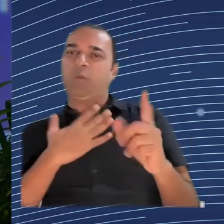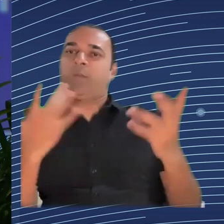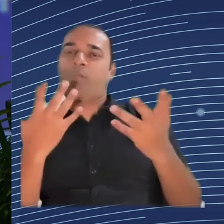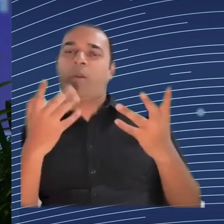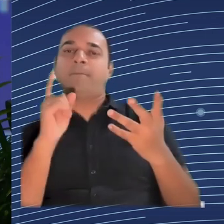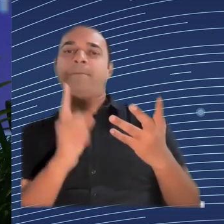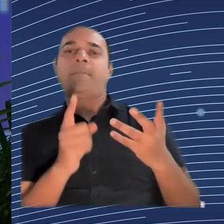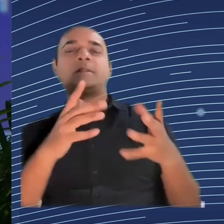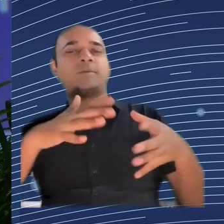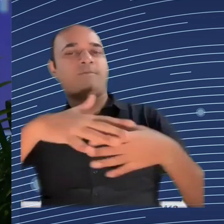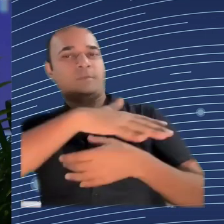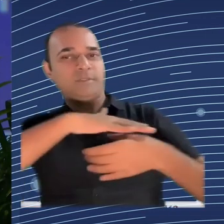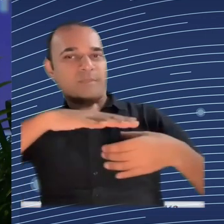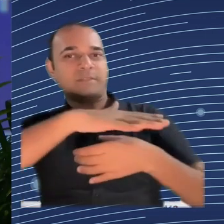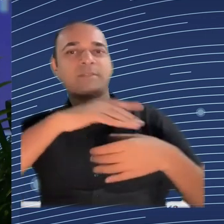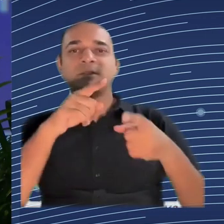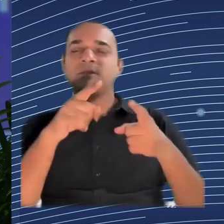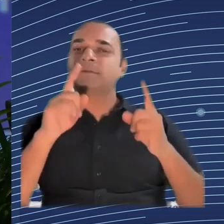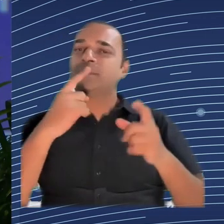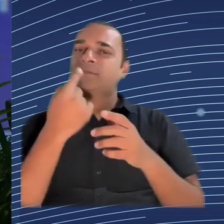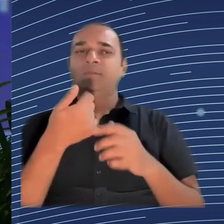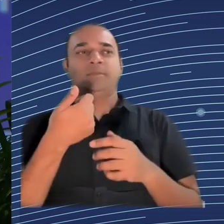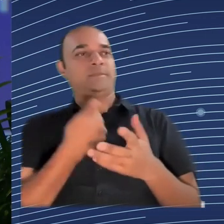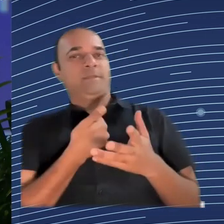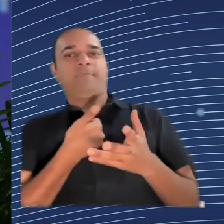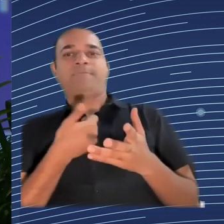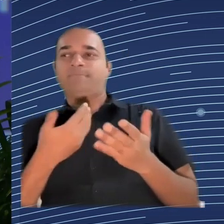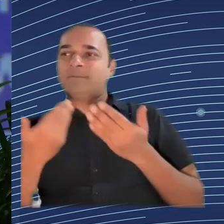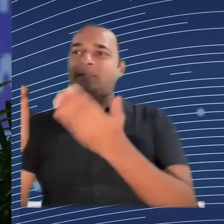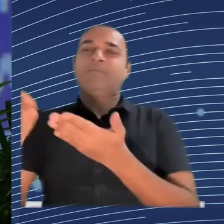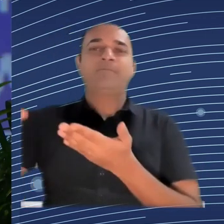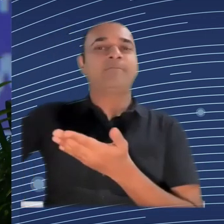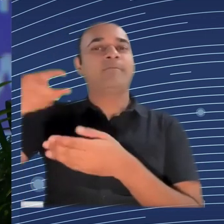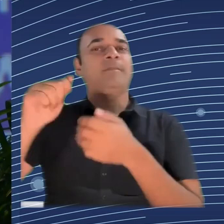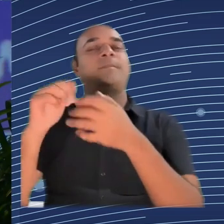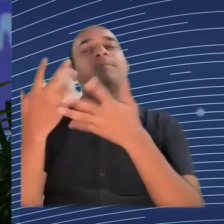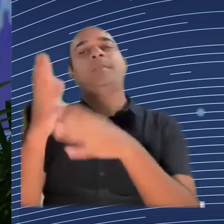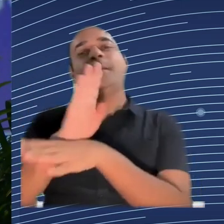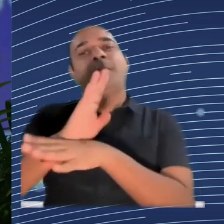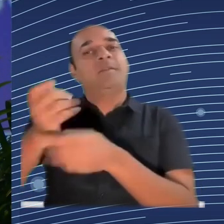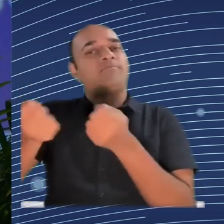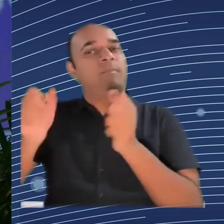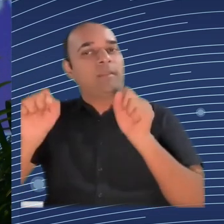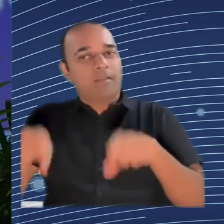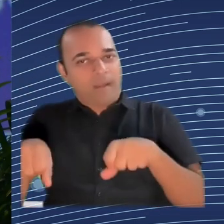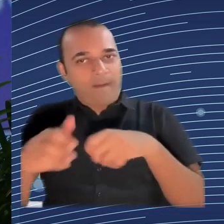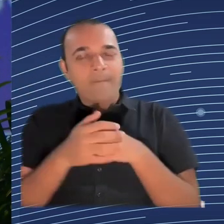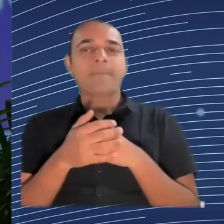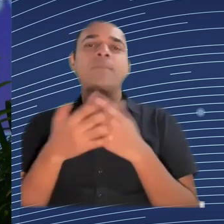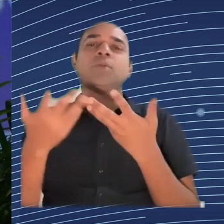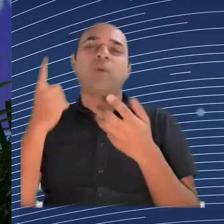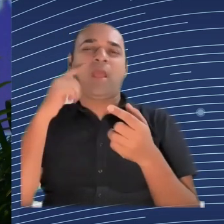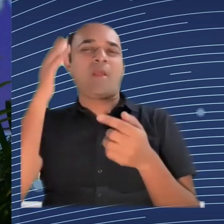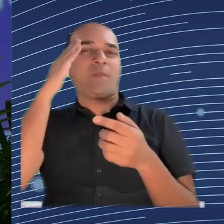to their competitors. And that needs to be understood by the policymakers. Then, when it comes to the role of social partners